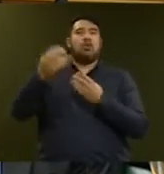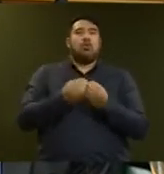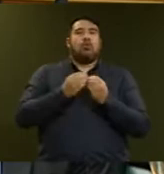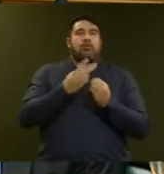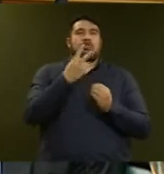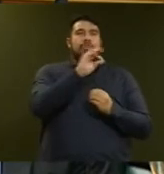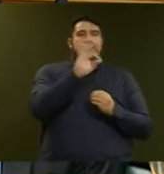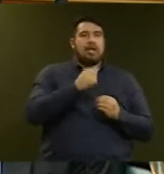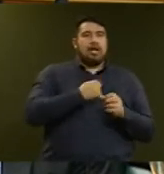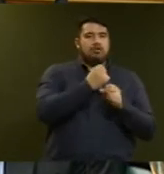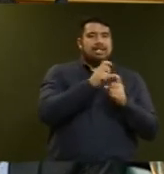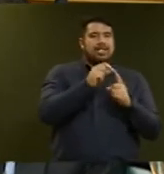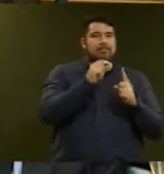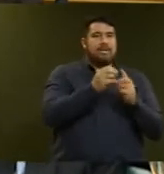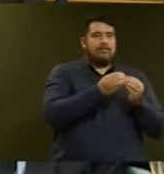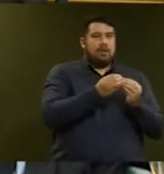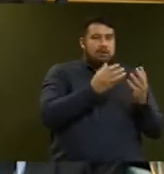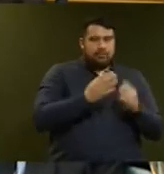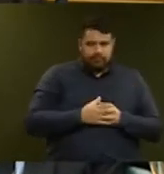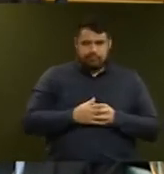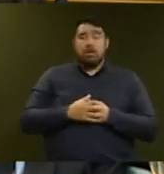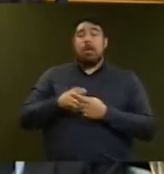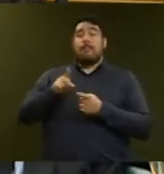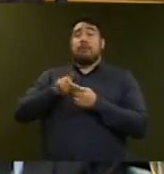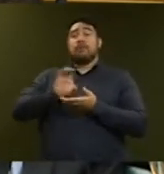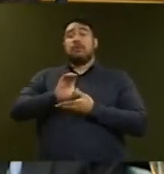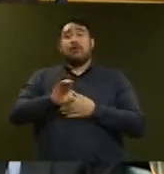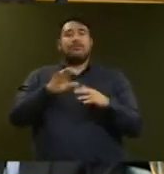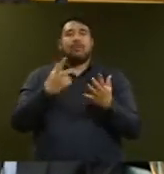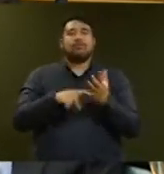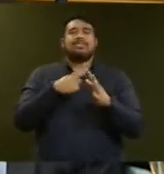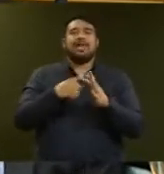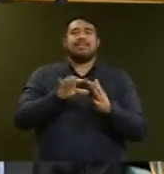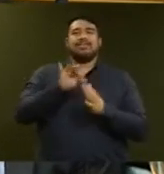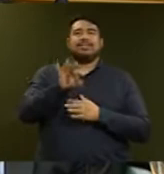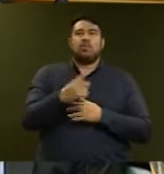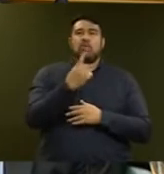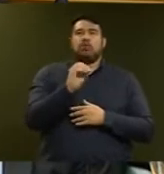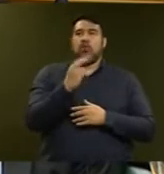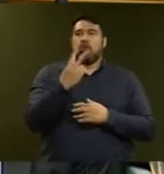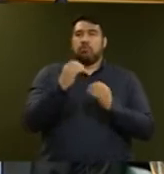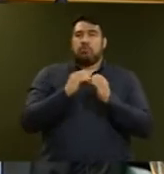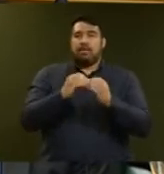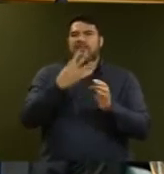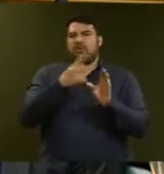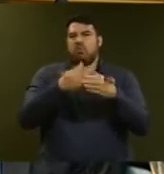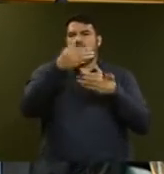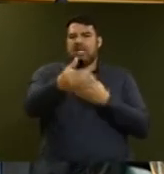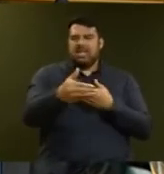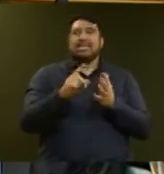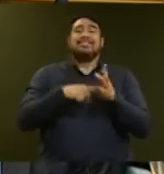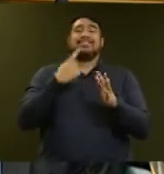significant investment is in the R&D tax incentive $1.02 billion over four years which will